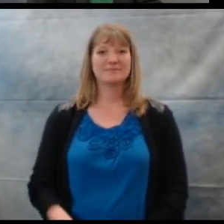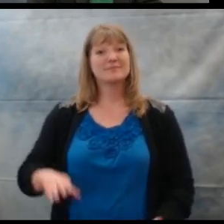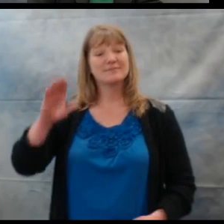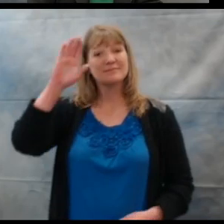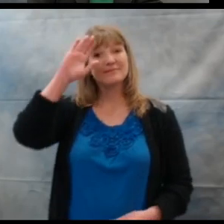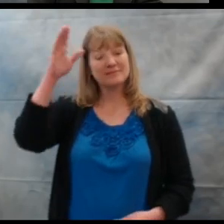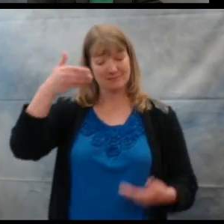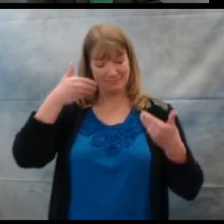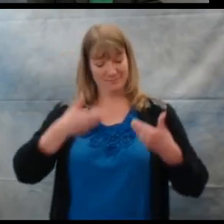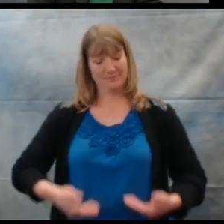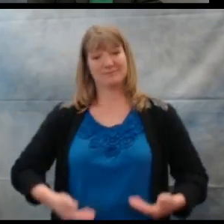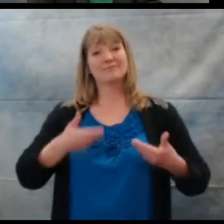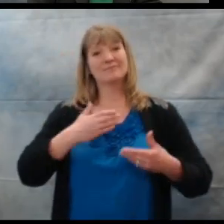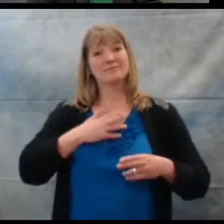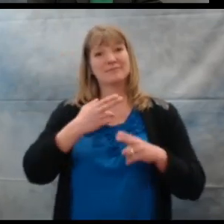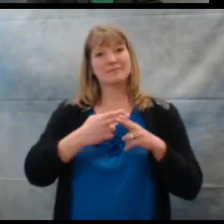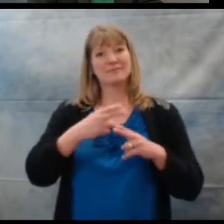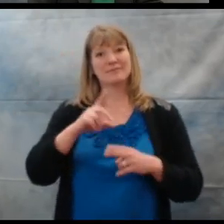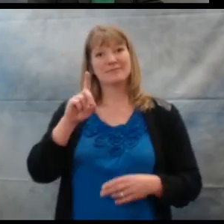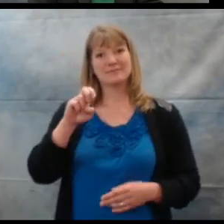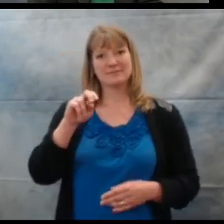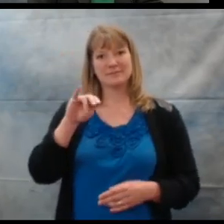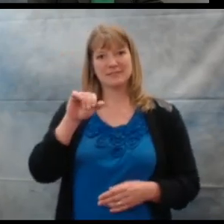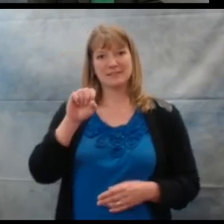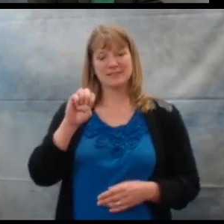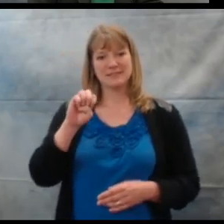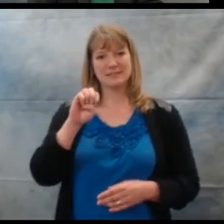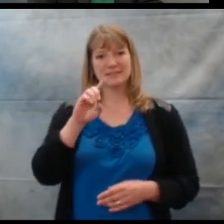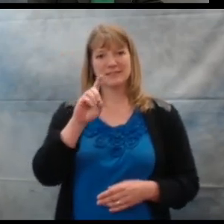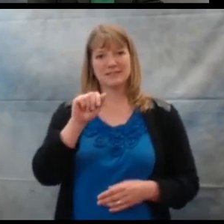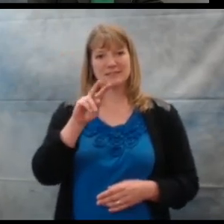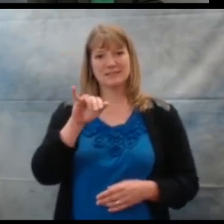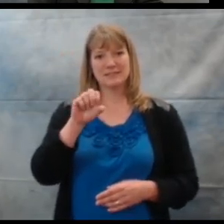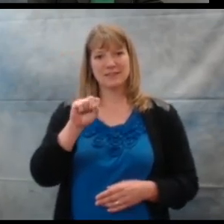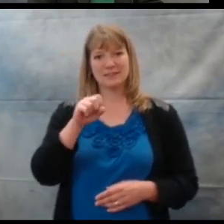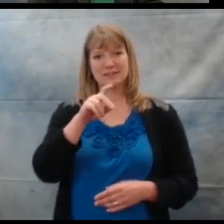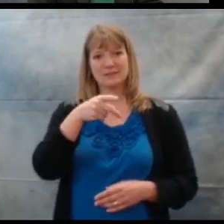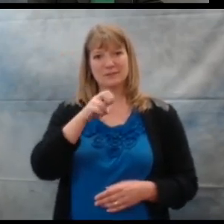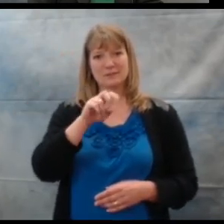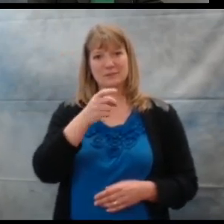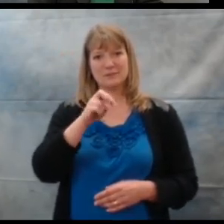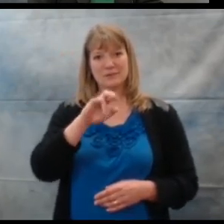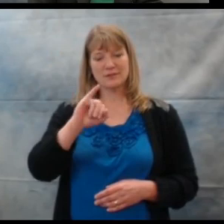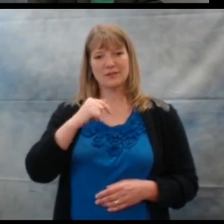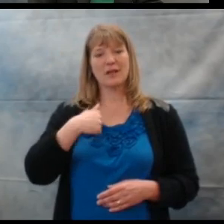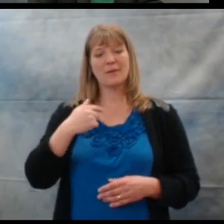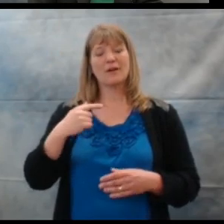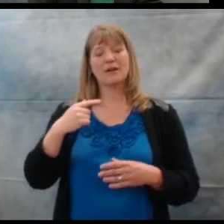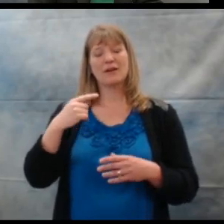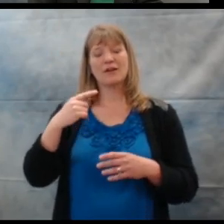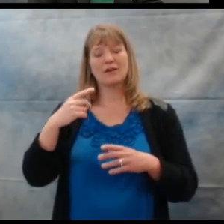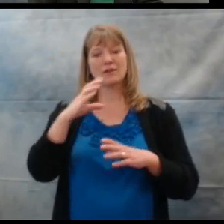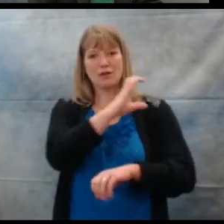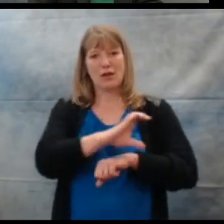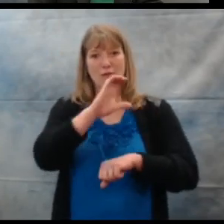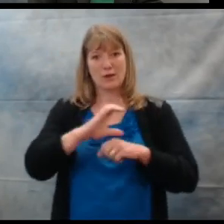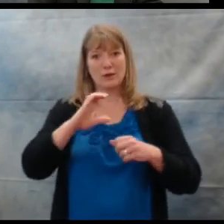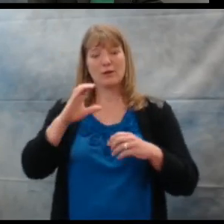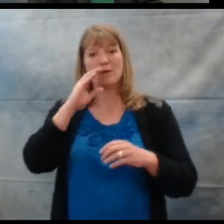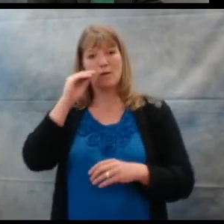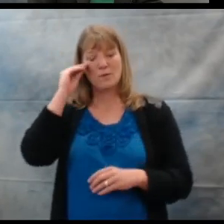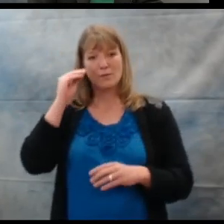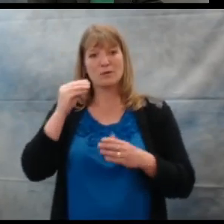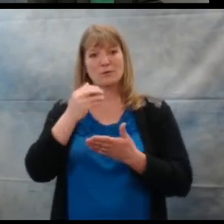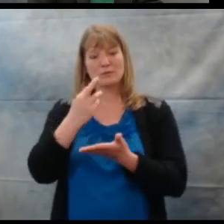Hi, my name is Denise Davis Pedry. I'm a Colorado Hearing Resource Coordinator